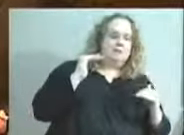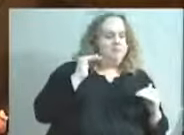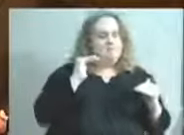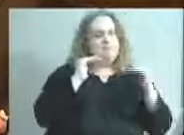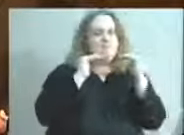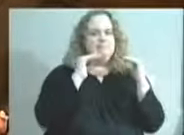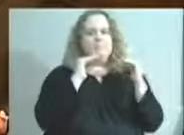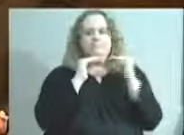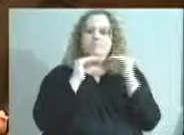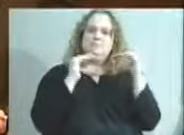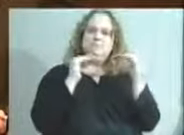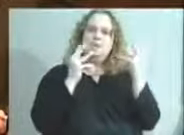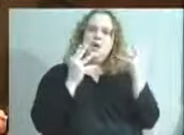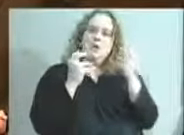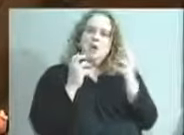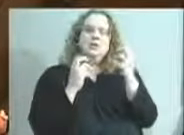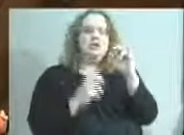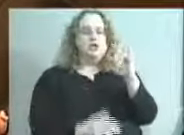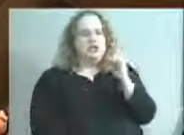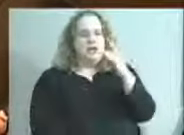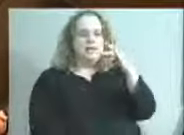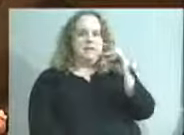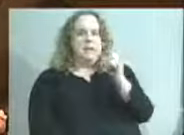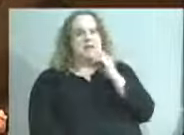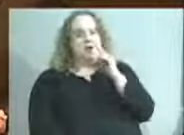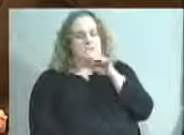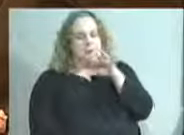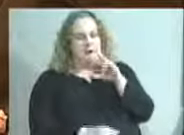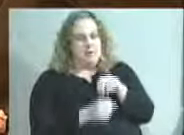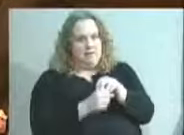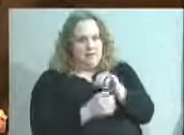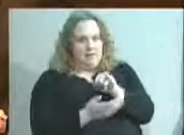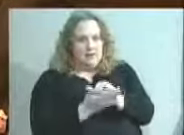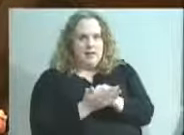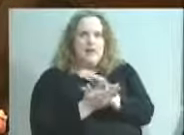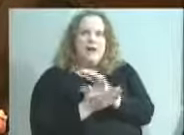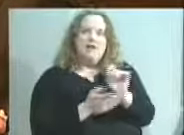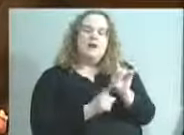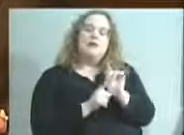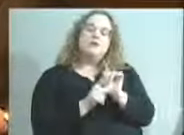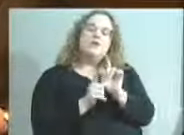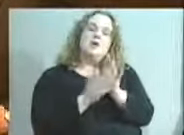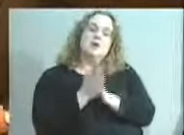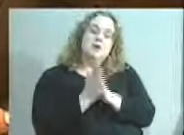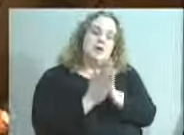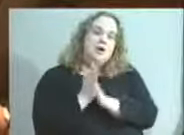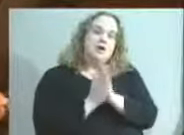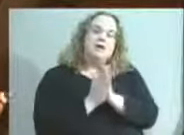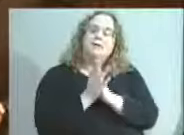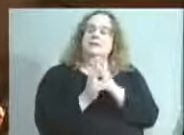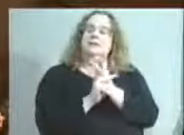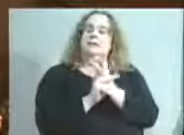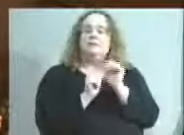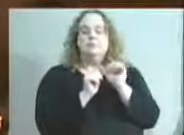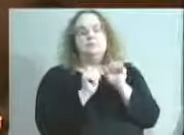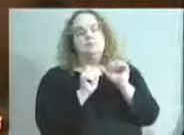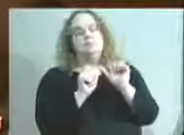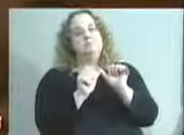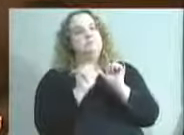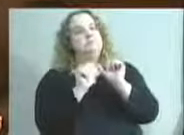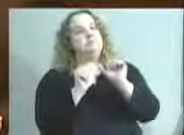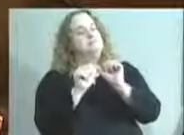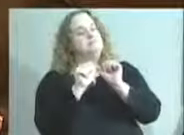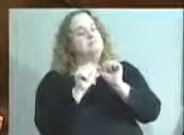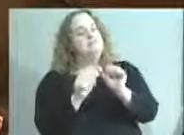JCPS is part of that discussion, I want to thank you all for that. And I would encourage you to let's keep it going. Let's push the edge. mean,